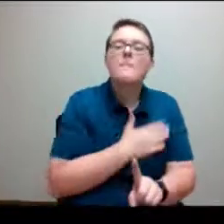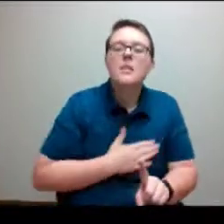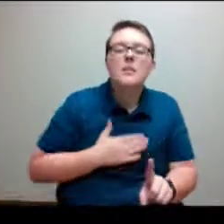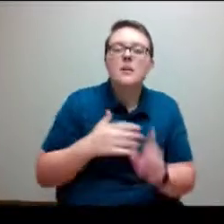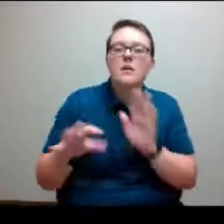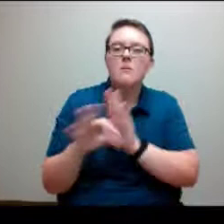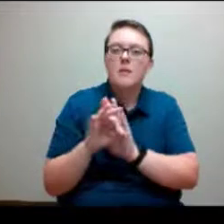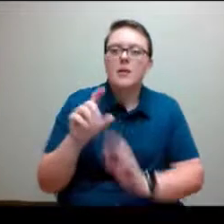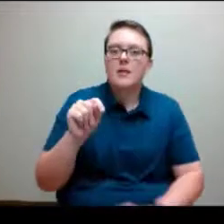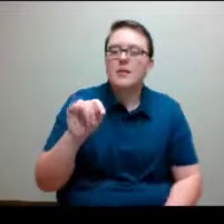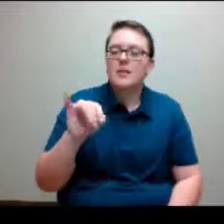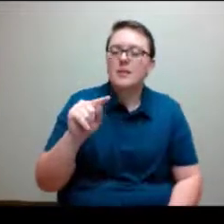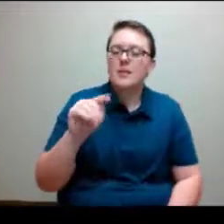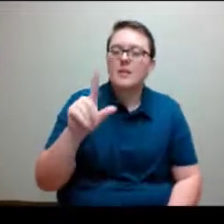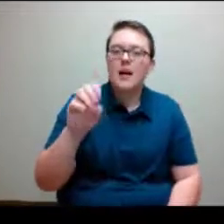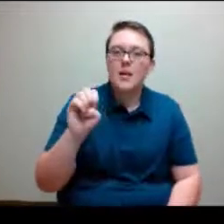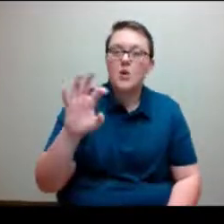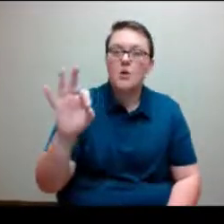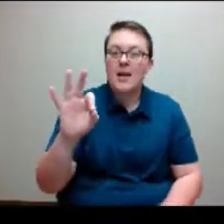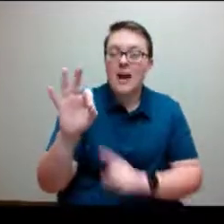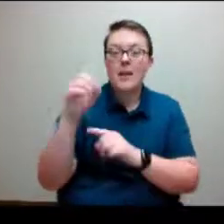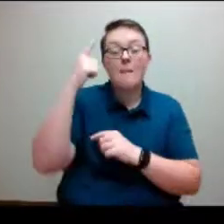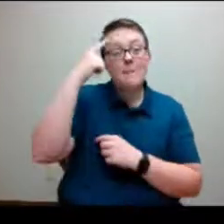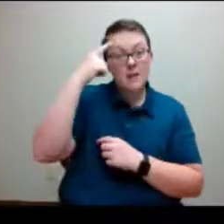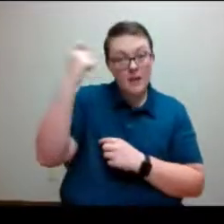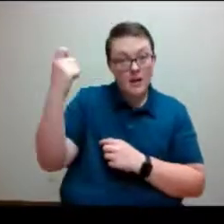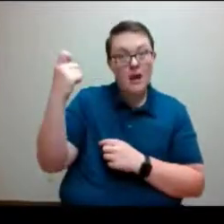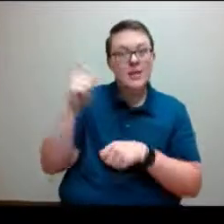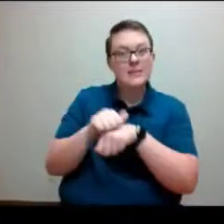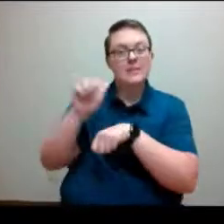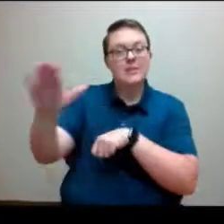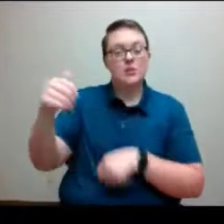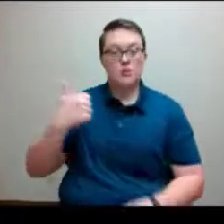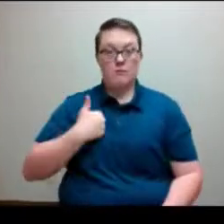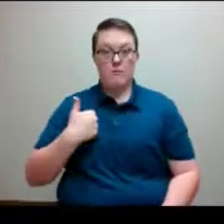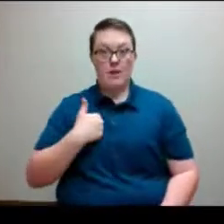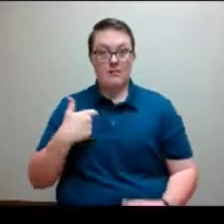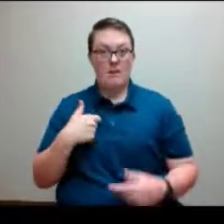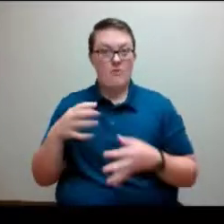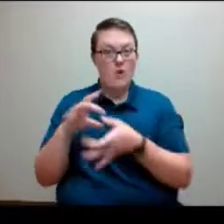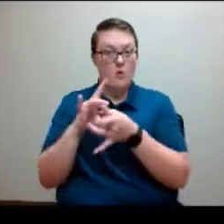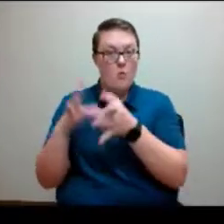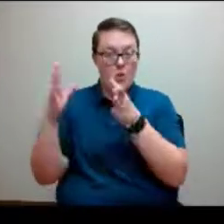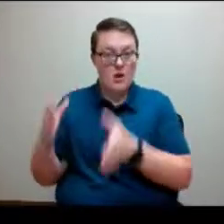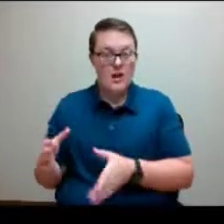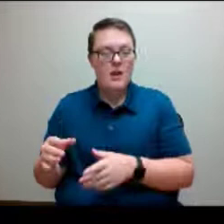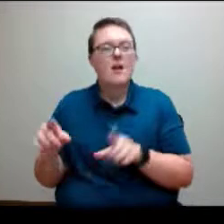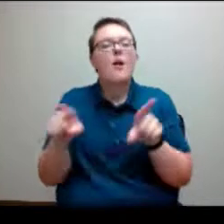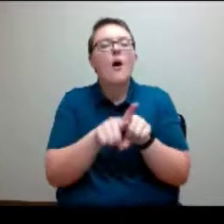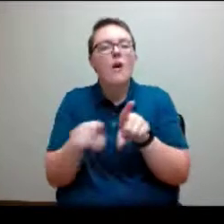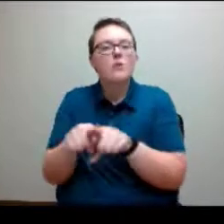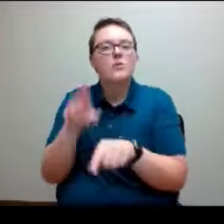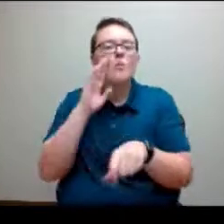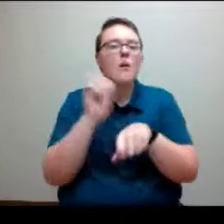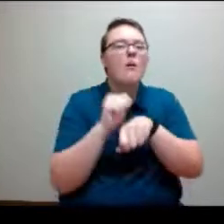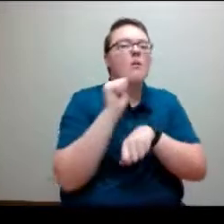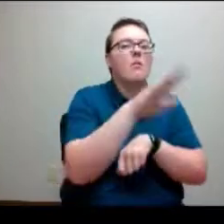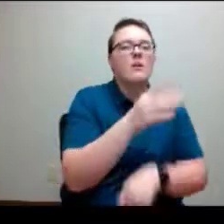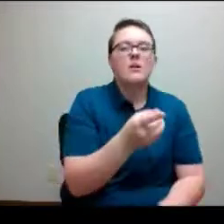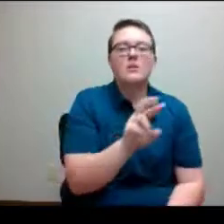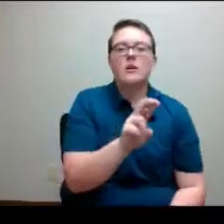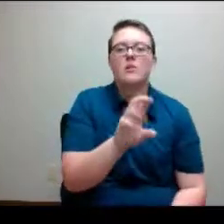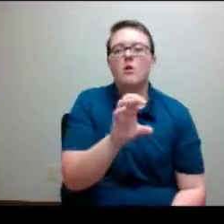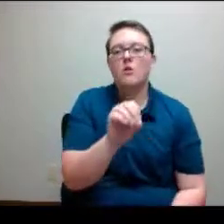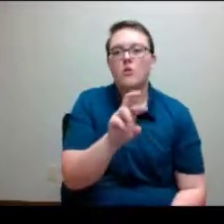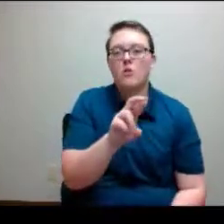to the campus deputy Title IX coordinator myself, but it will also send a copy of that to Dr. Coronado, our Title IX